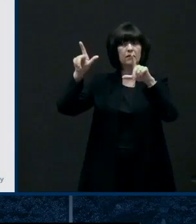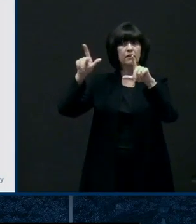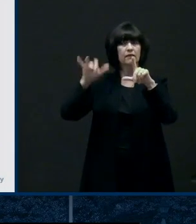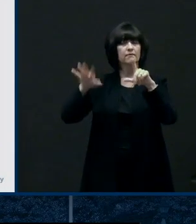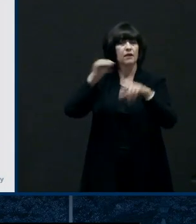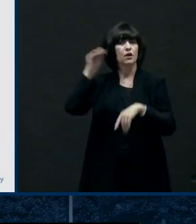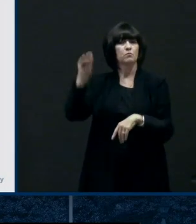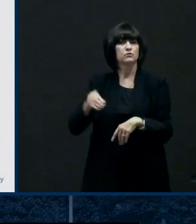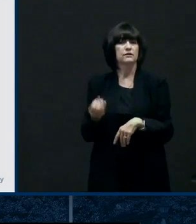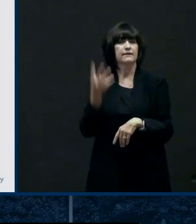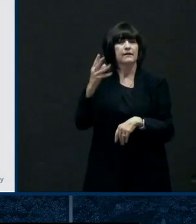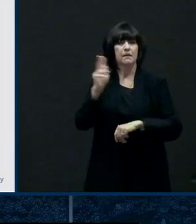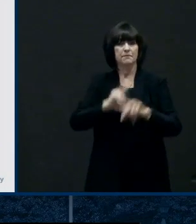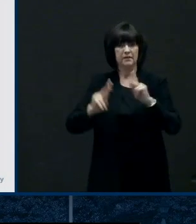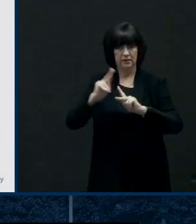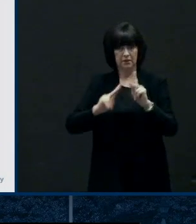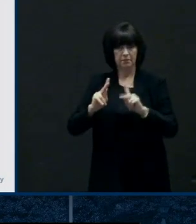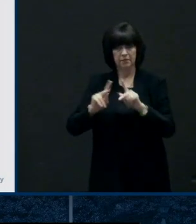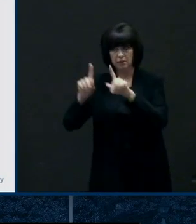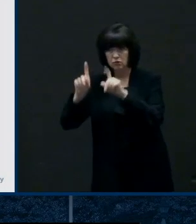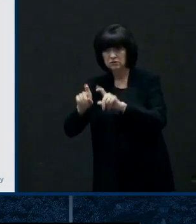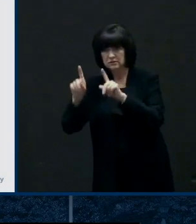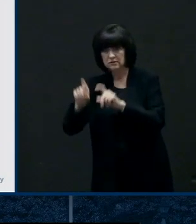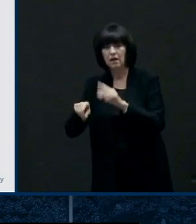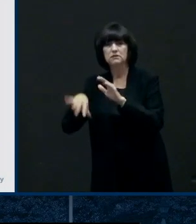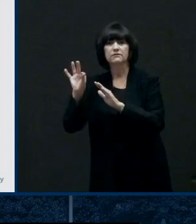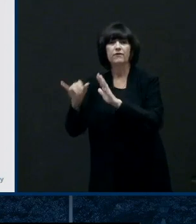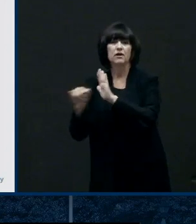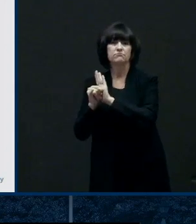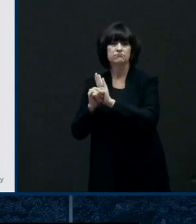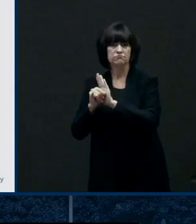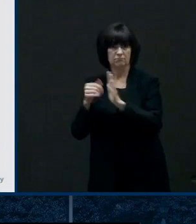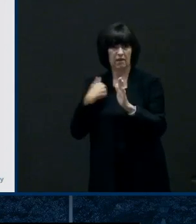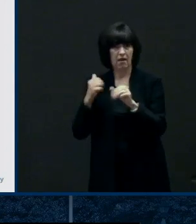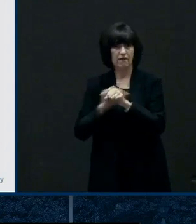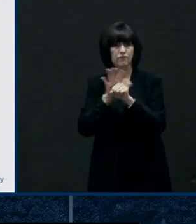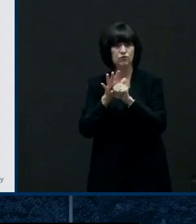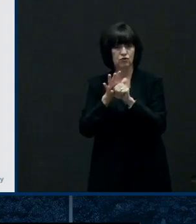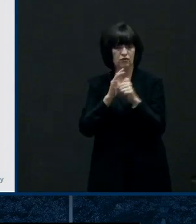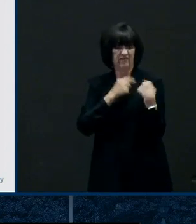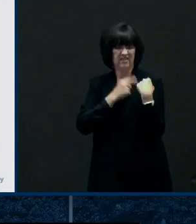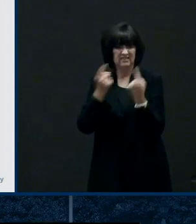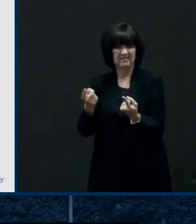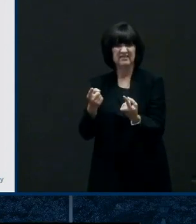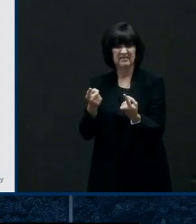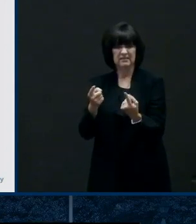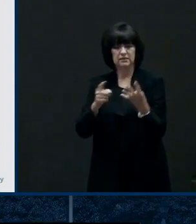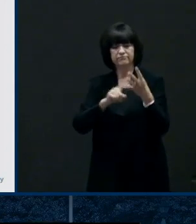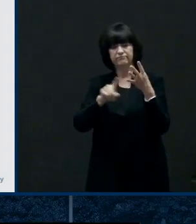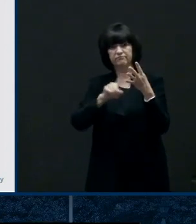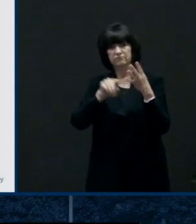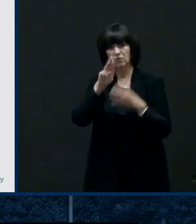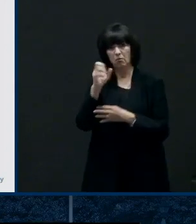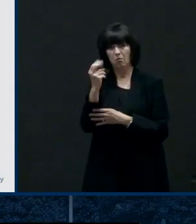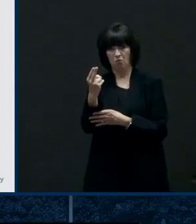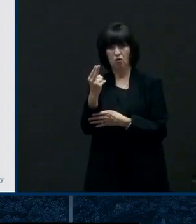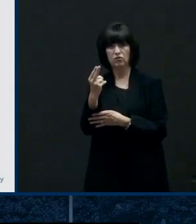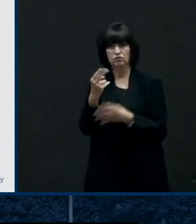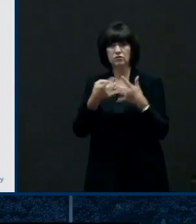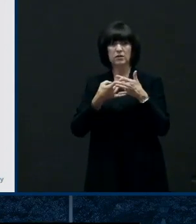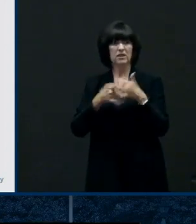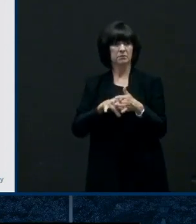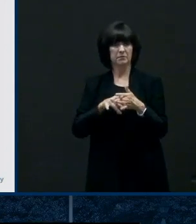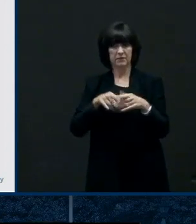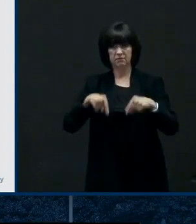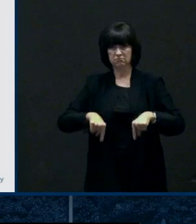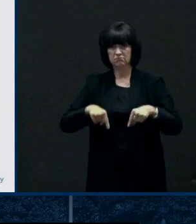test positive over the uh since late march uh the beginning of of uh this the spread of